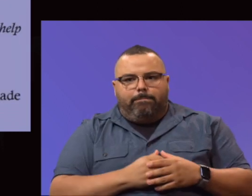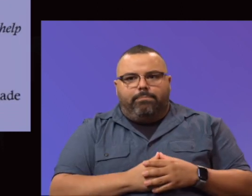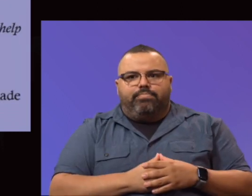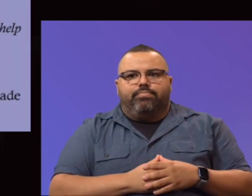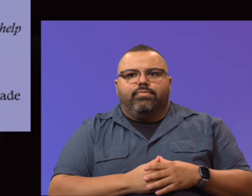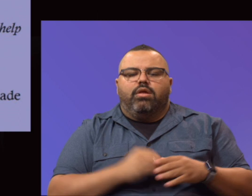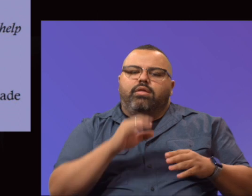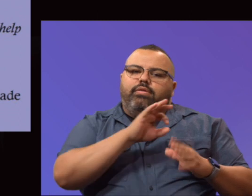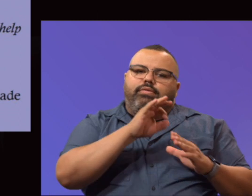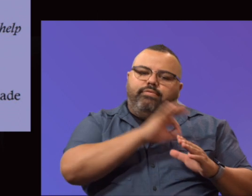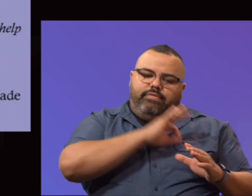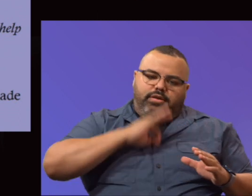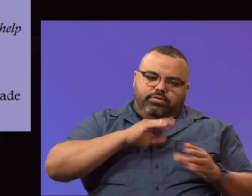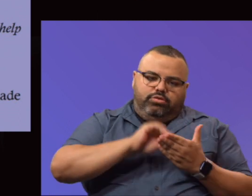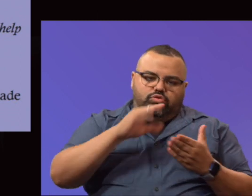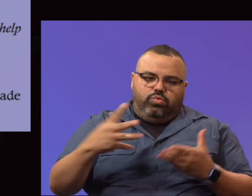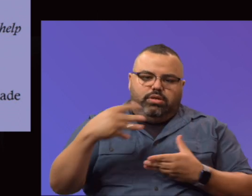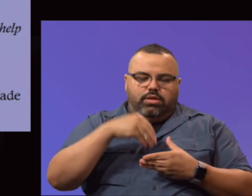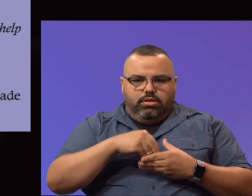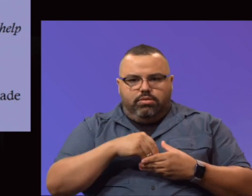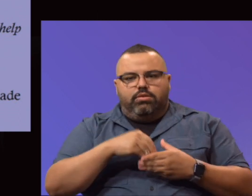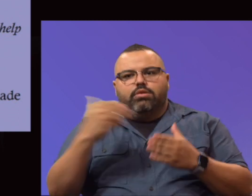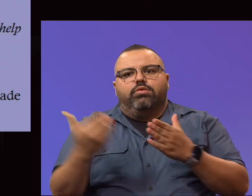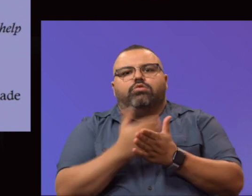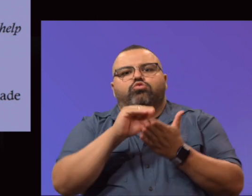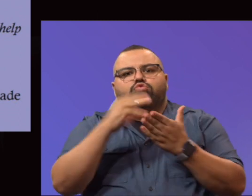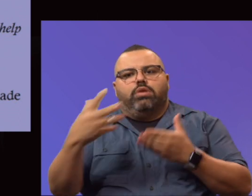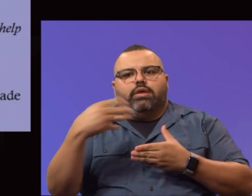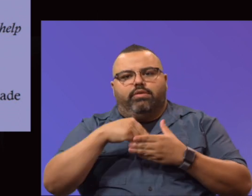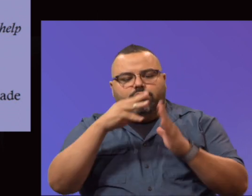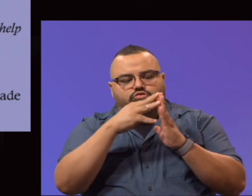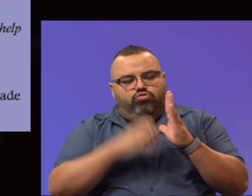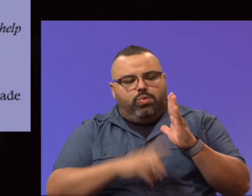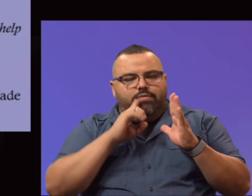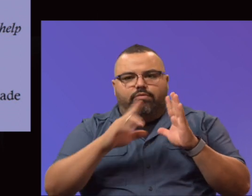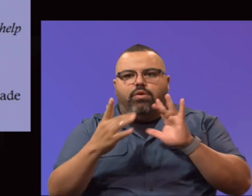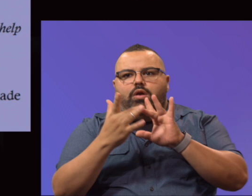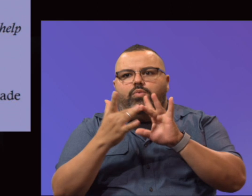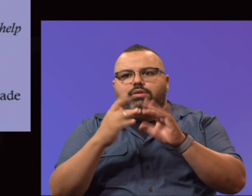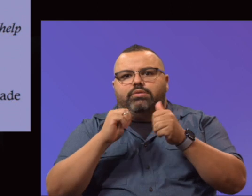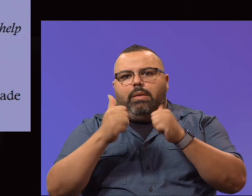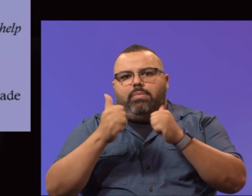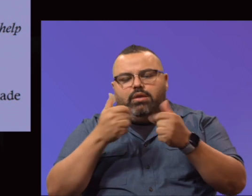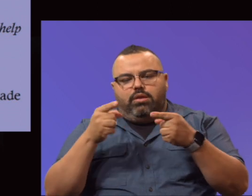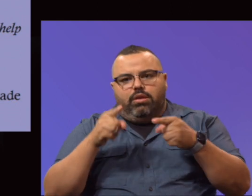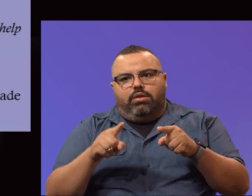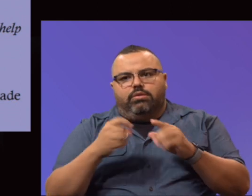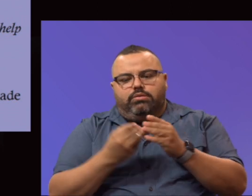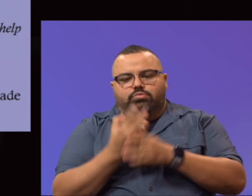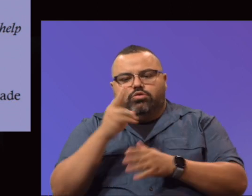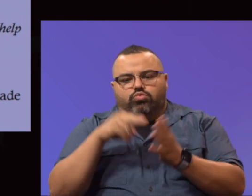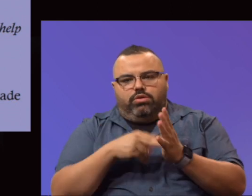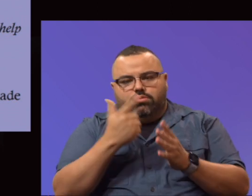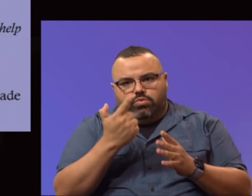Our faculty and student engagement. The new student engagement survey for outreach campaign, it began in the spring